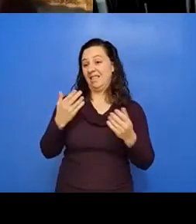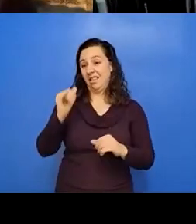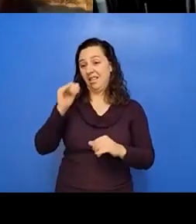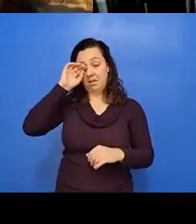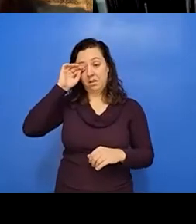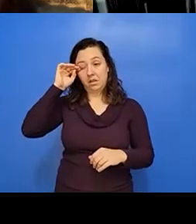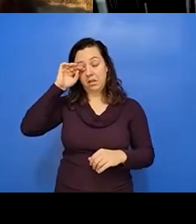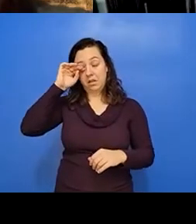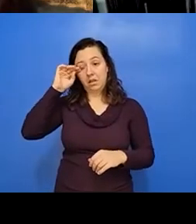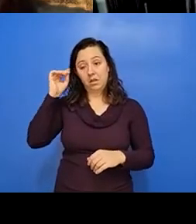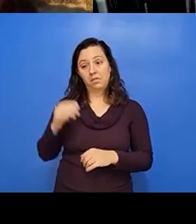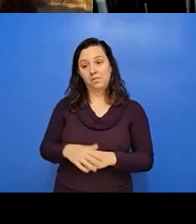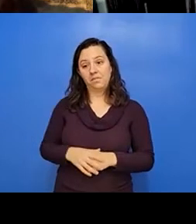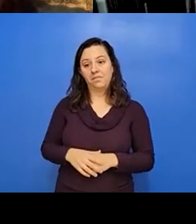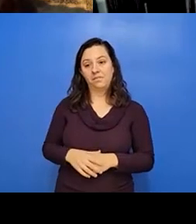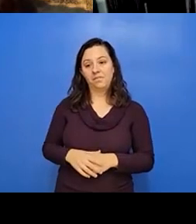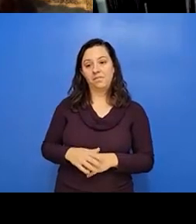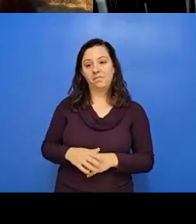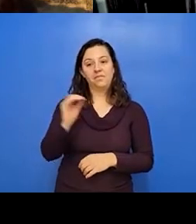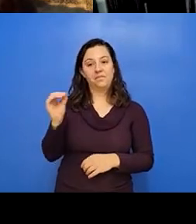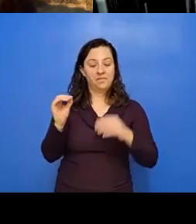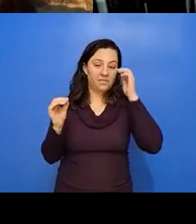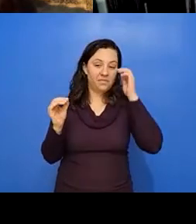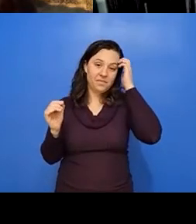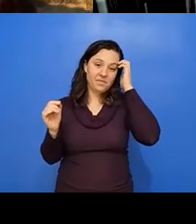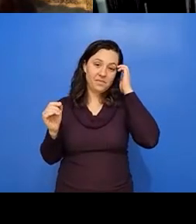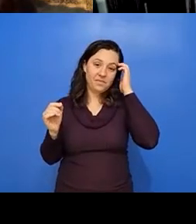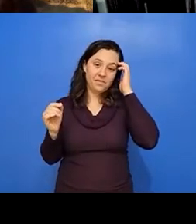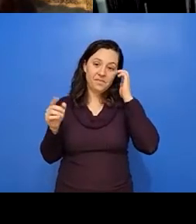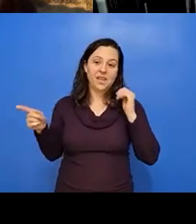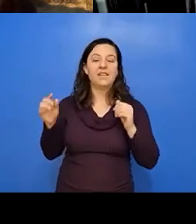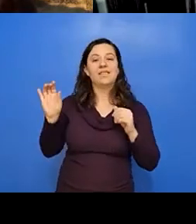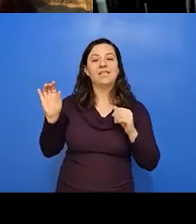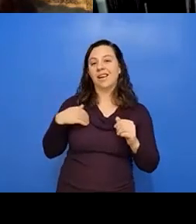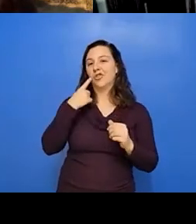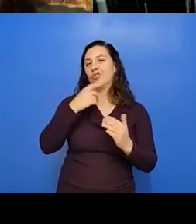that down in a poem and I just happened to read that today. Great lady, grand lady.